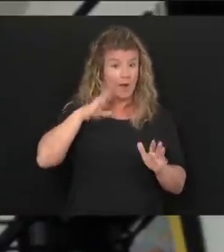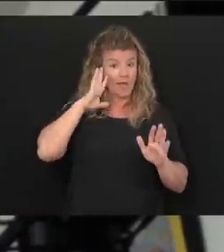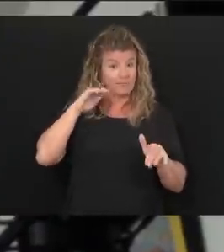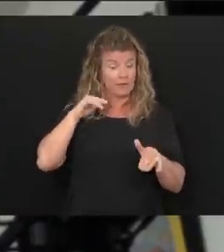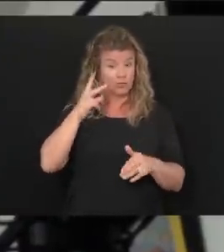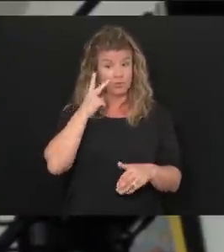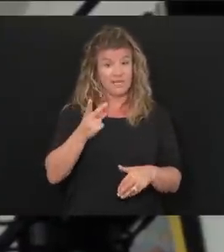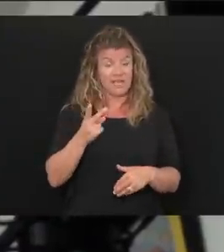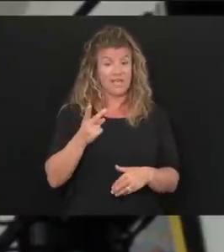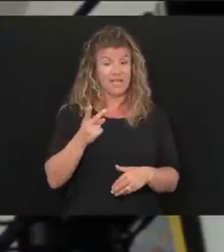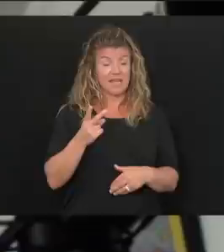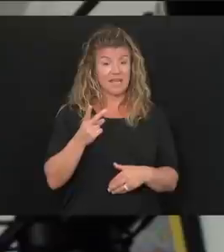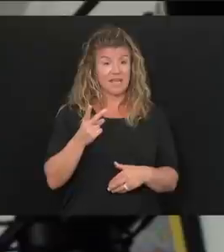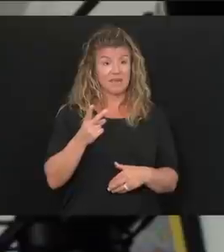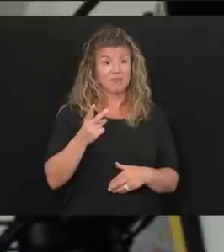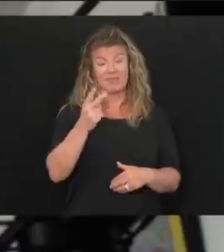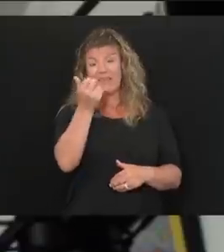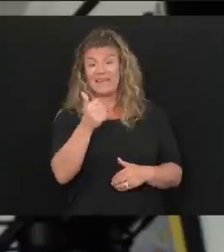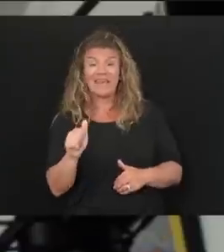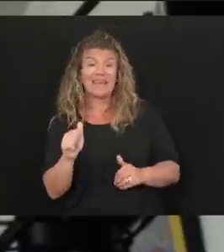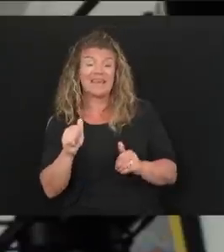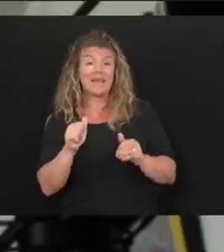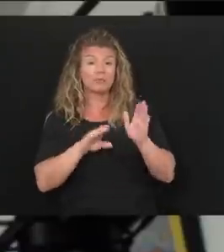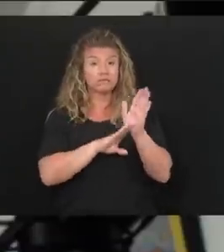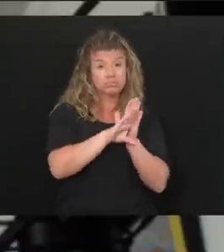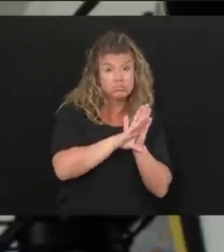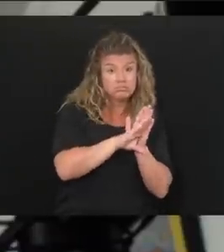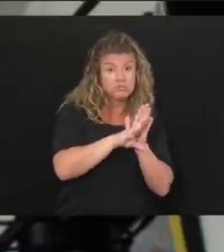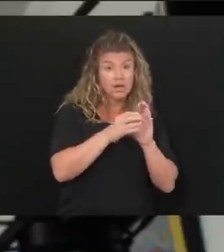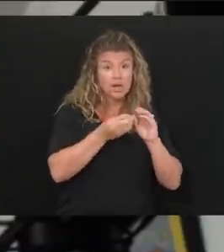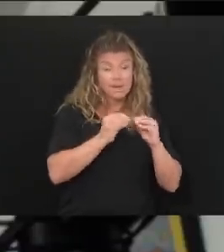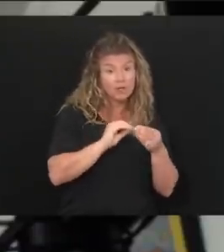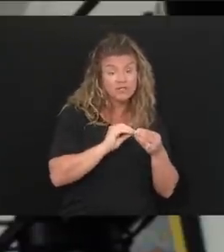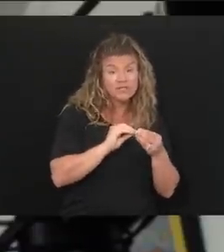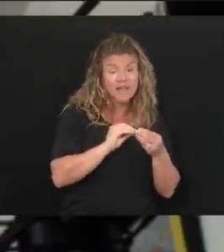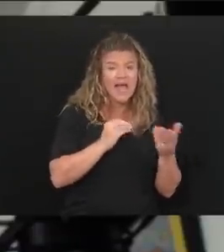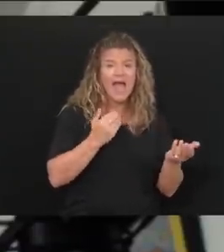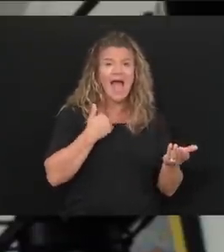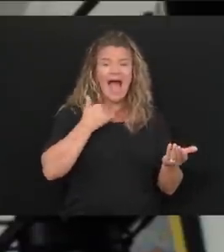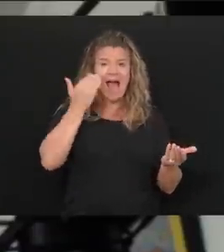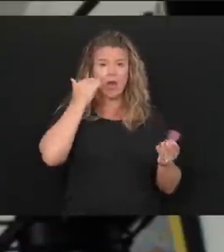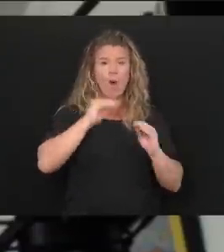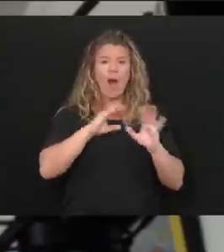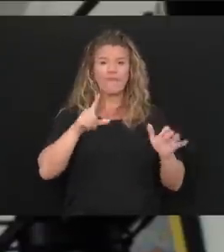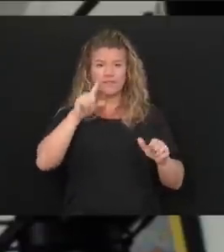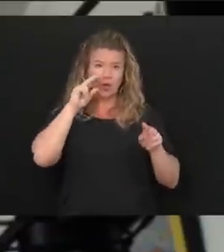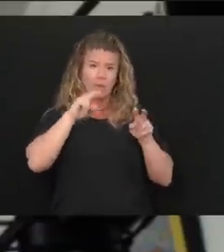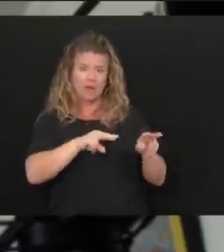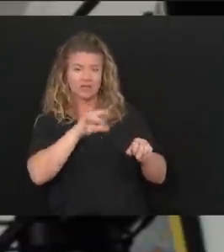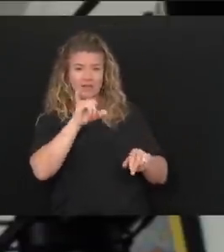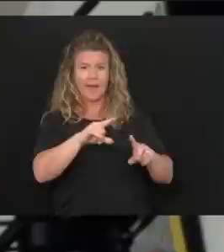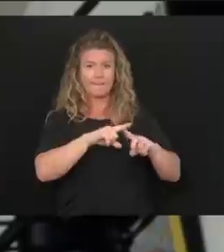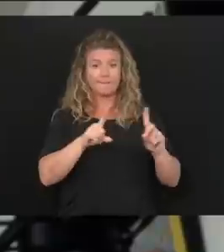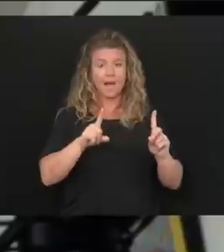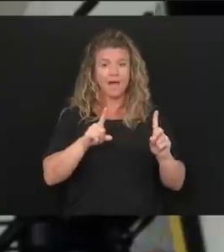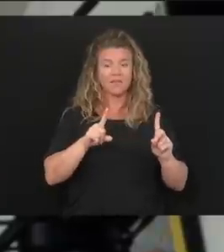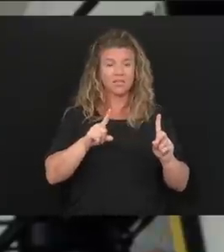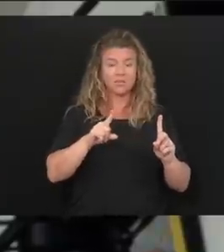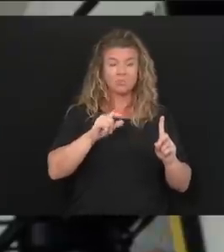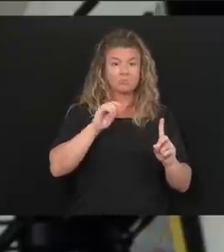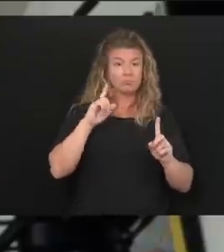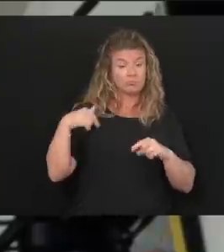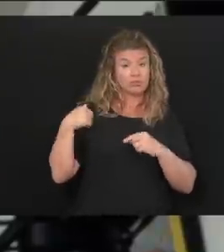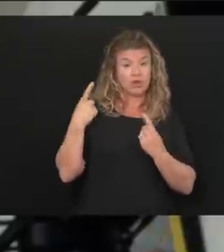any substantial spikes anywhere? I know that's obviously being monitored for, but it would seem at least so far,